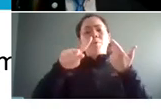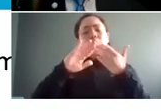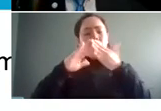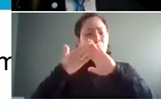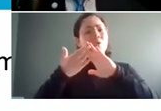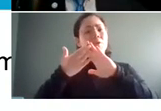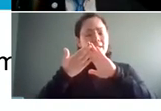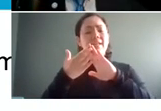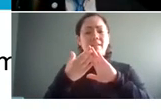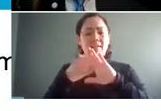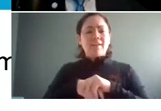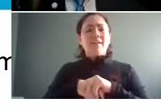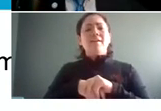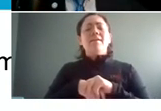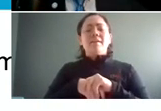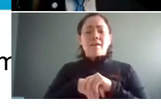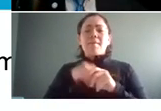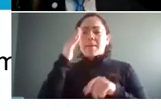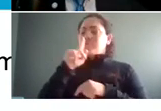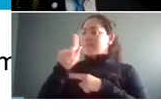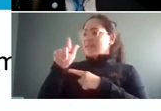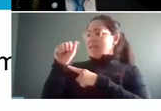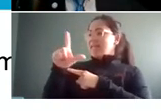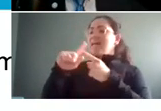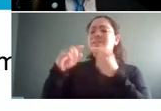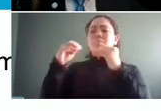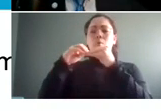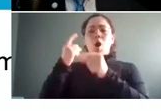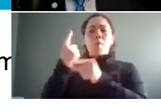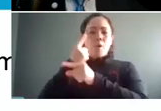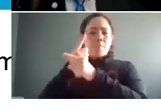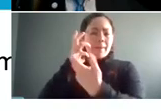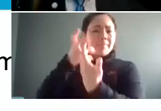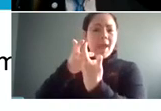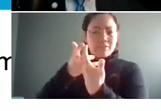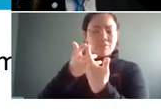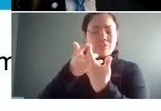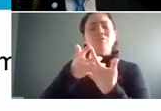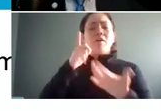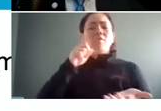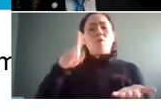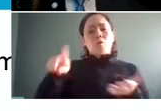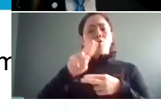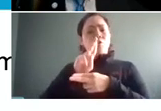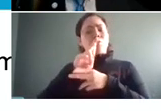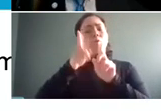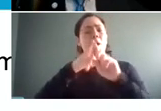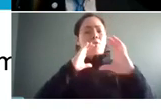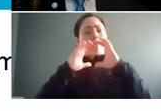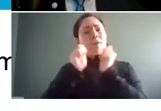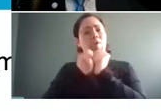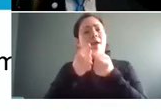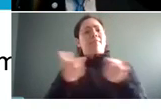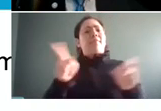american sign language would definitely be the more appropriate and accurate language to use when communicating with these employees